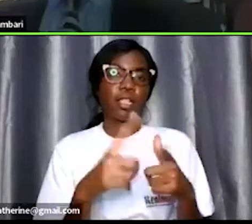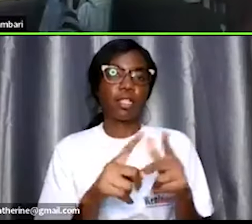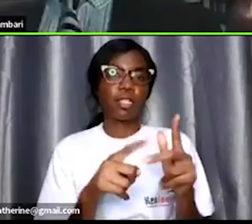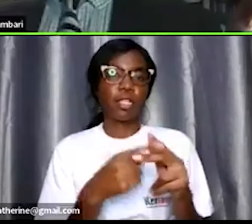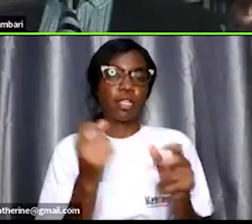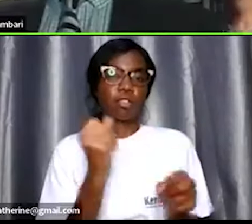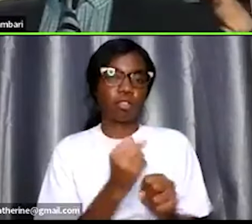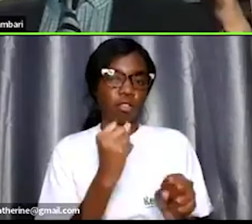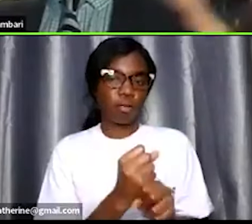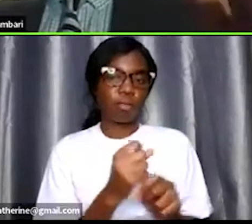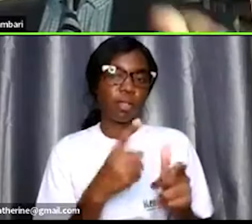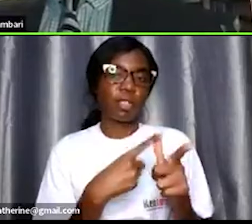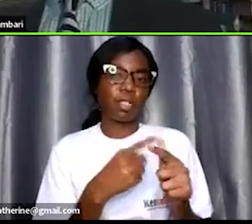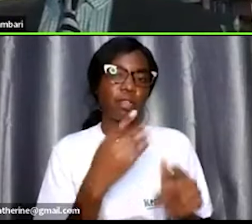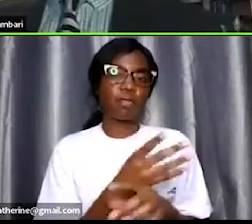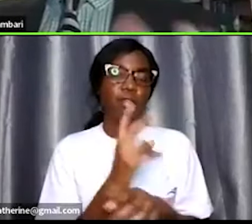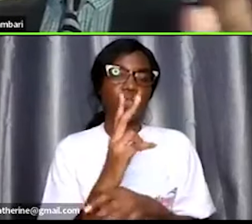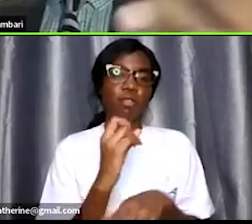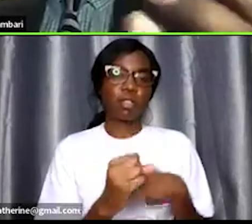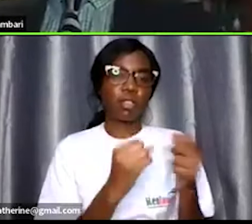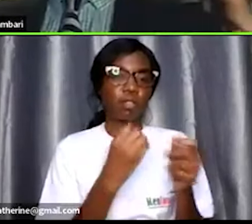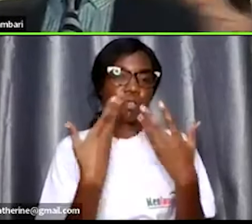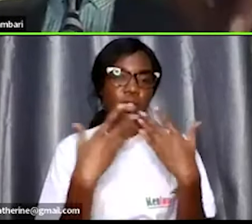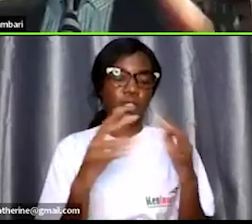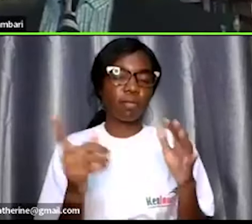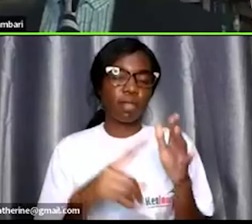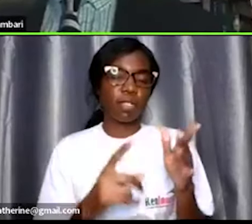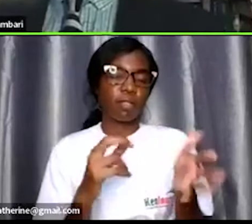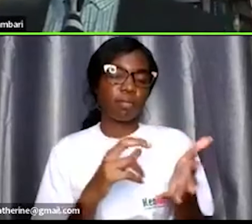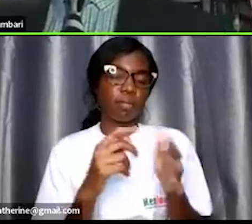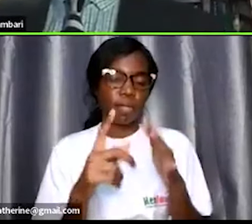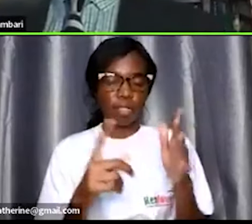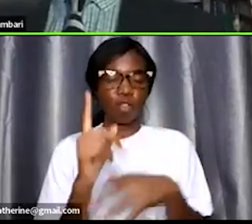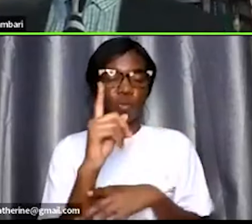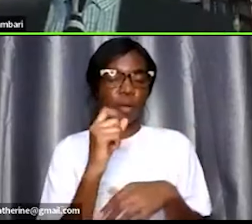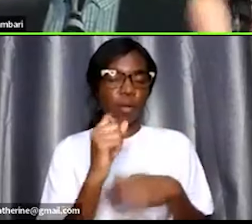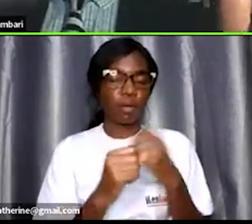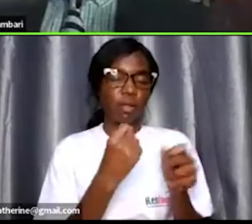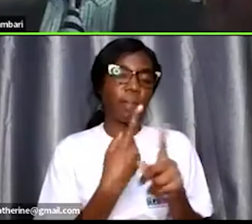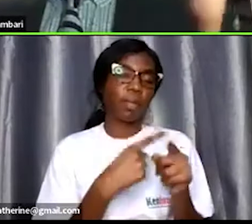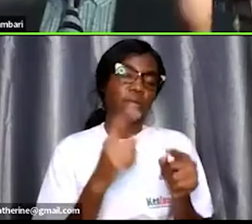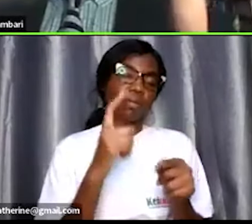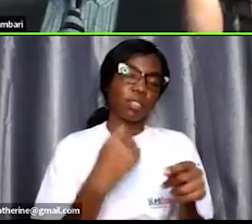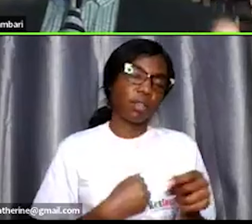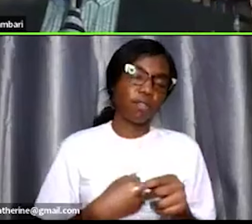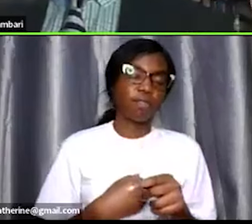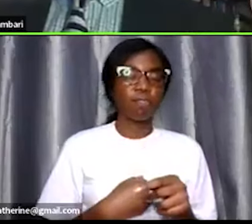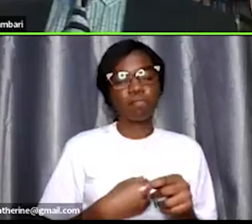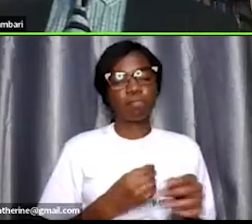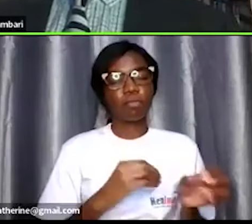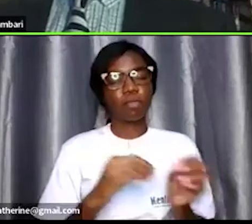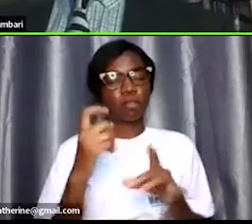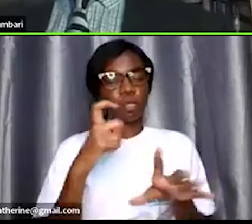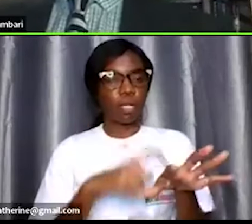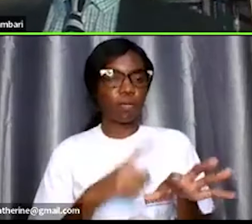then after two years of finishing the masters the masters is one year but you require the dissertation time uh during that time he can